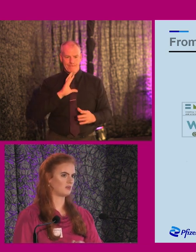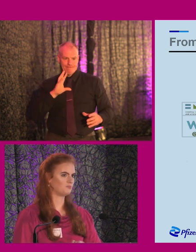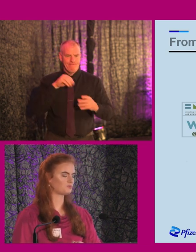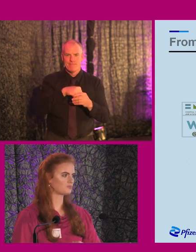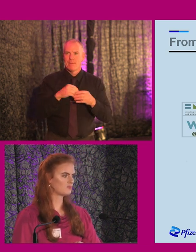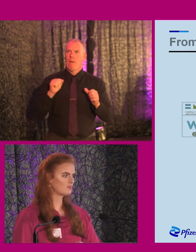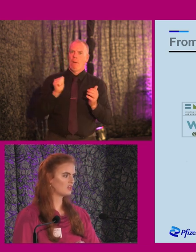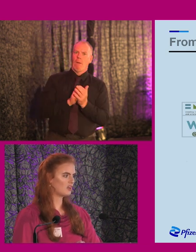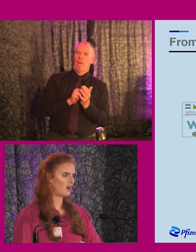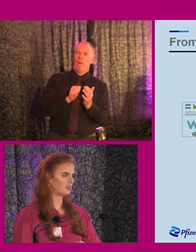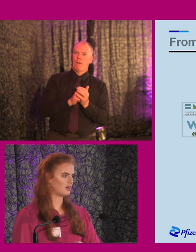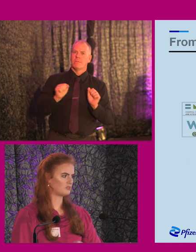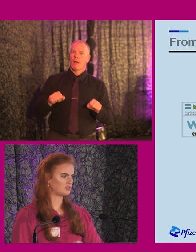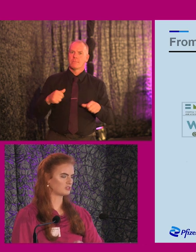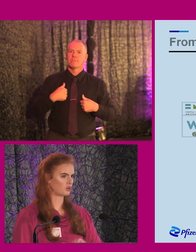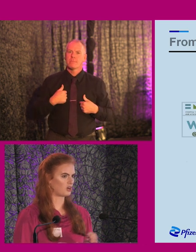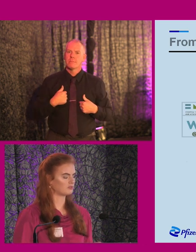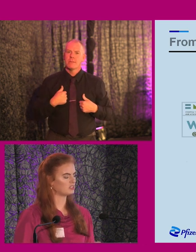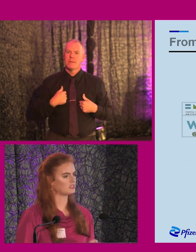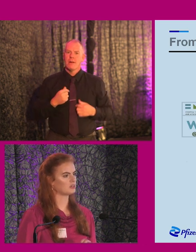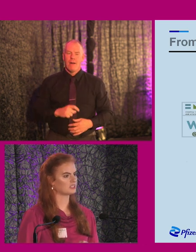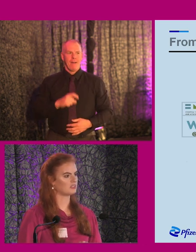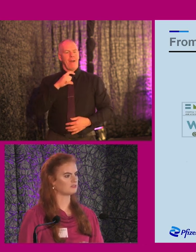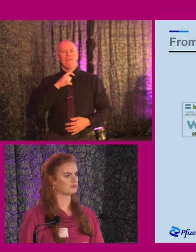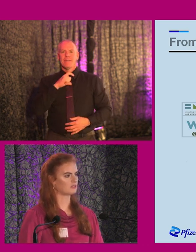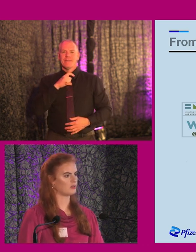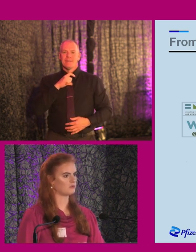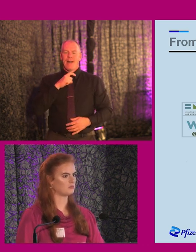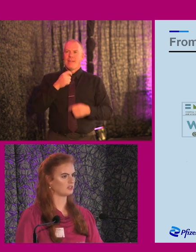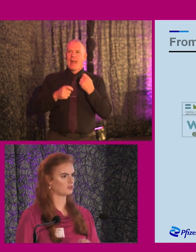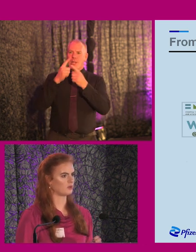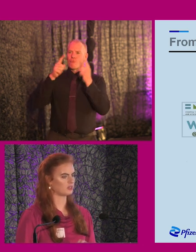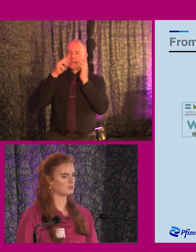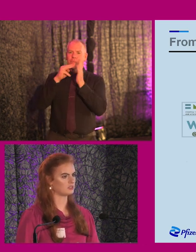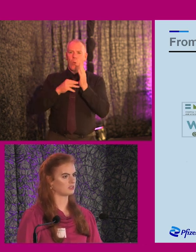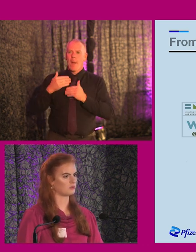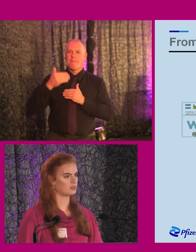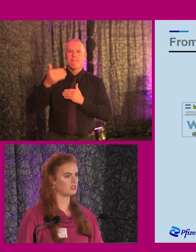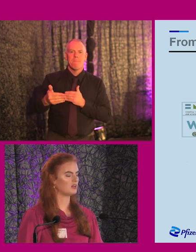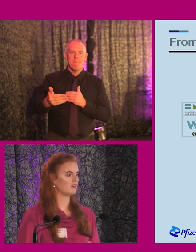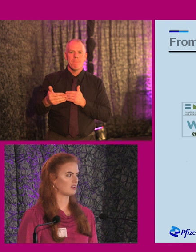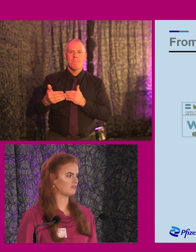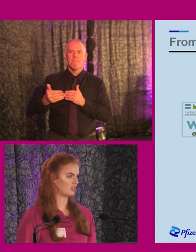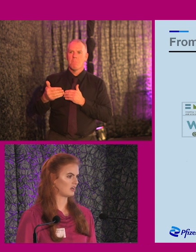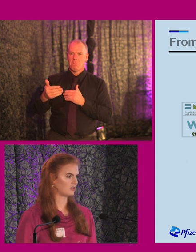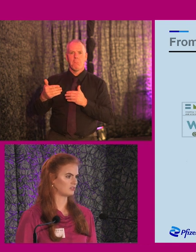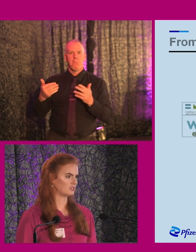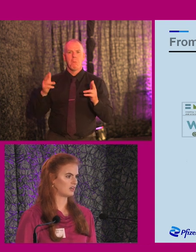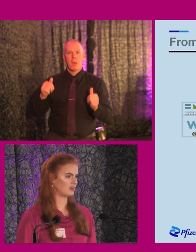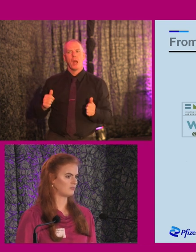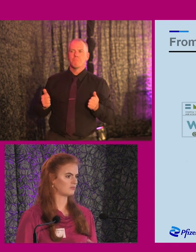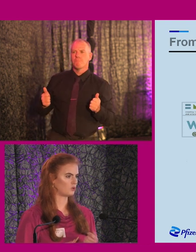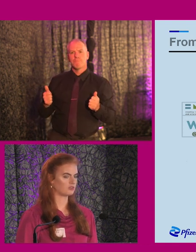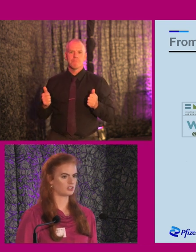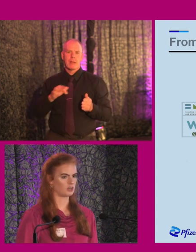I was just more confident in myself from being so welcomed into the company that I felt like I could